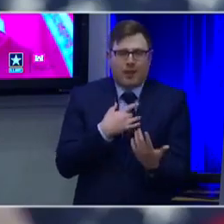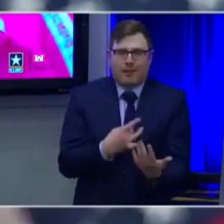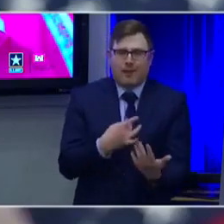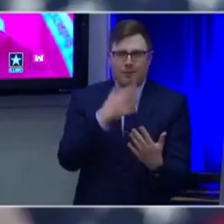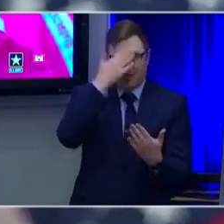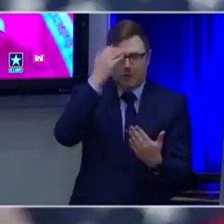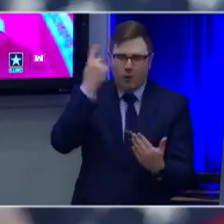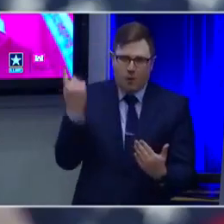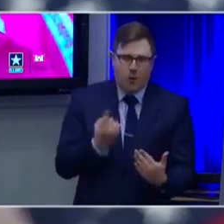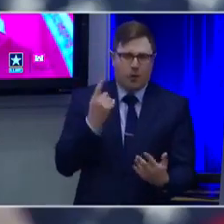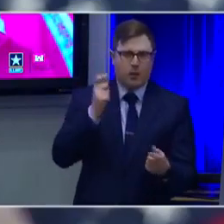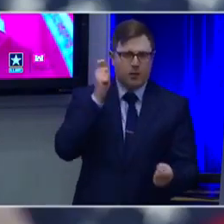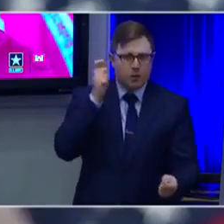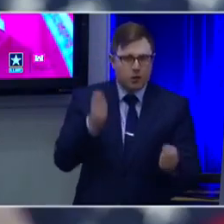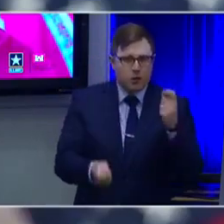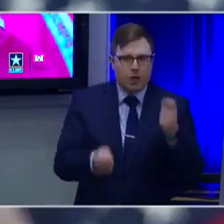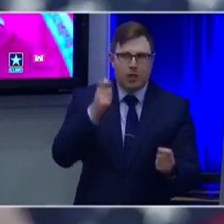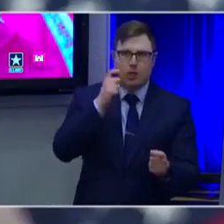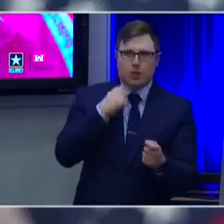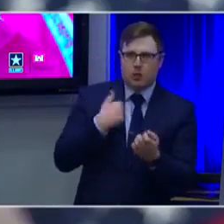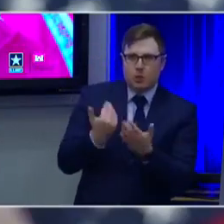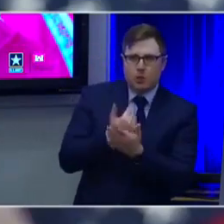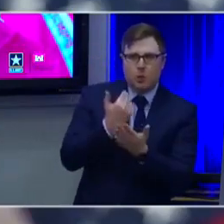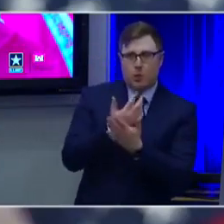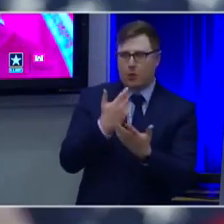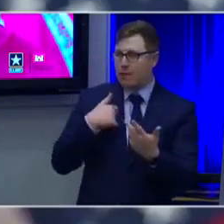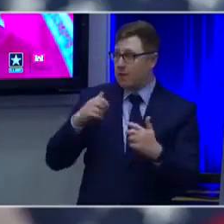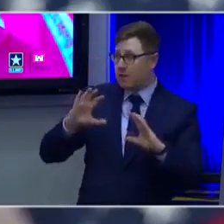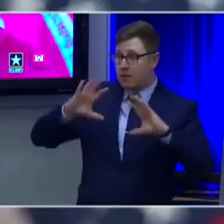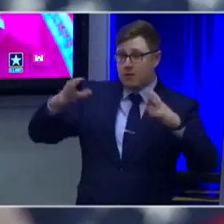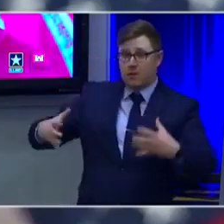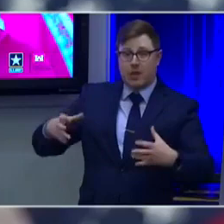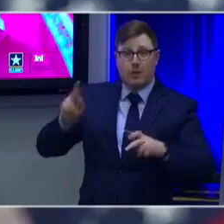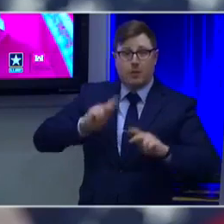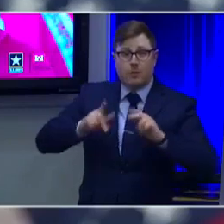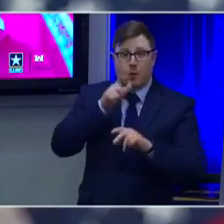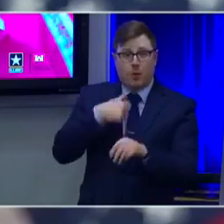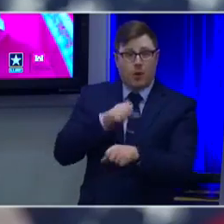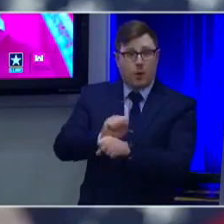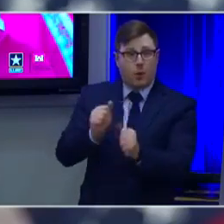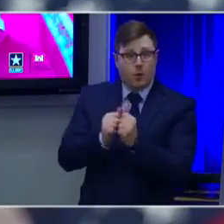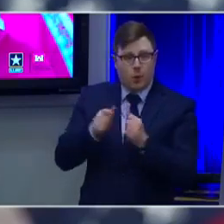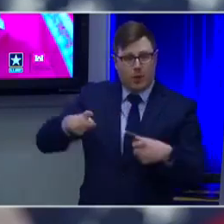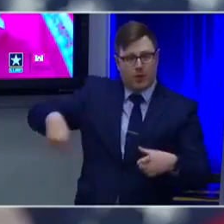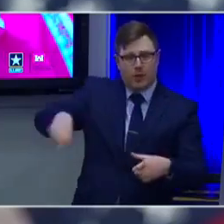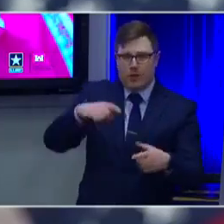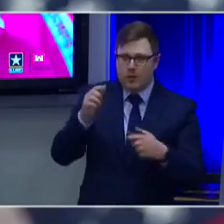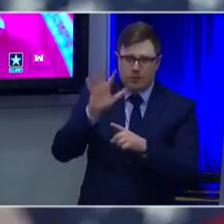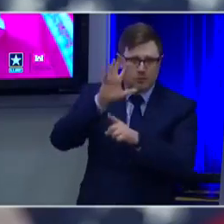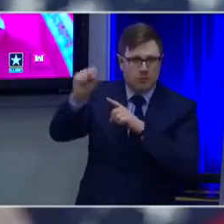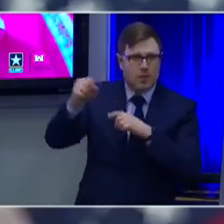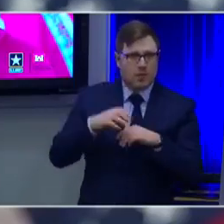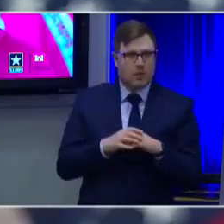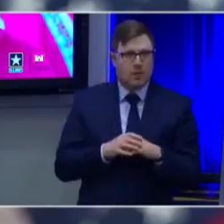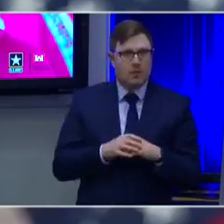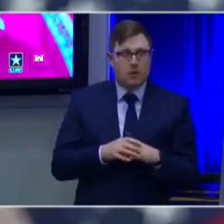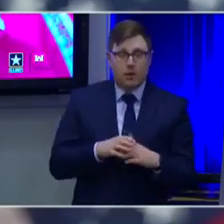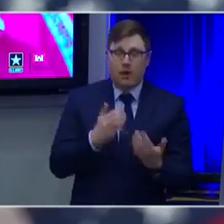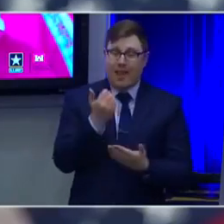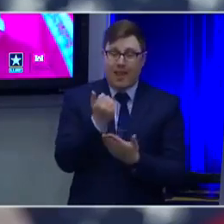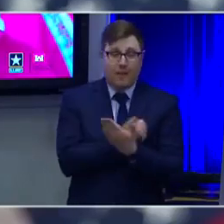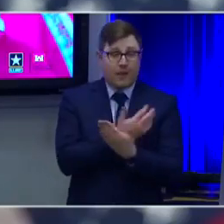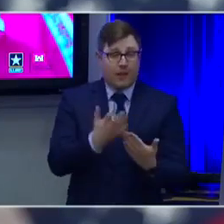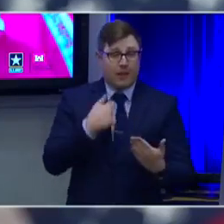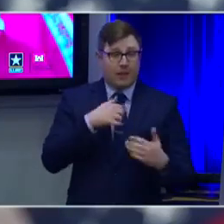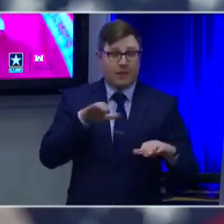innovation, great people to work for, the leadership for myself. I've had a great experience in all the missions I've been on, Puerto